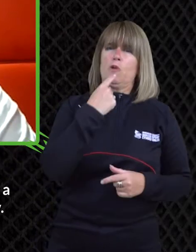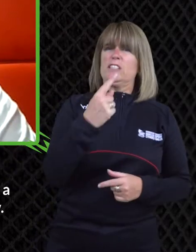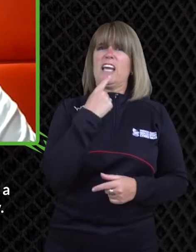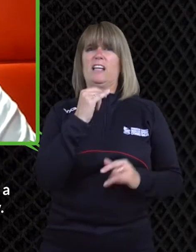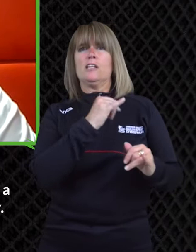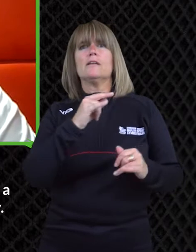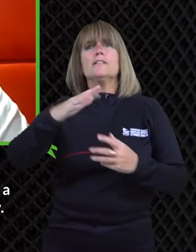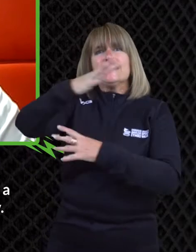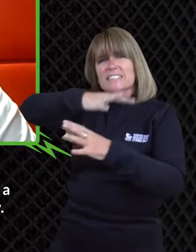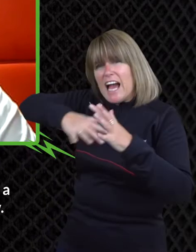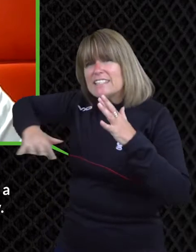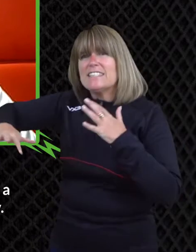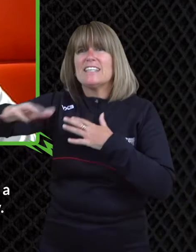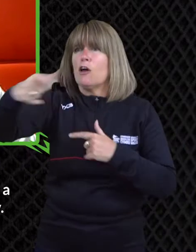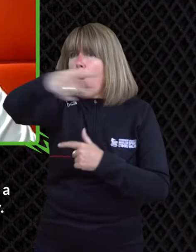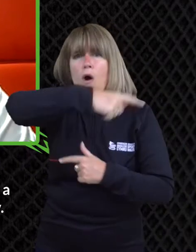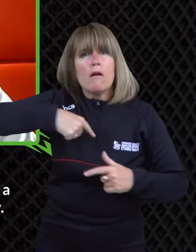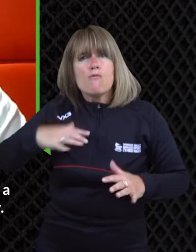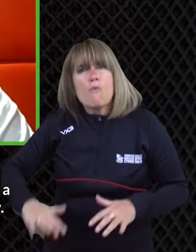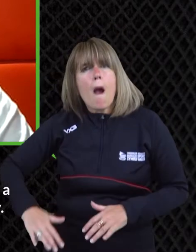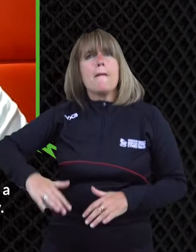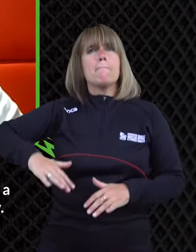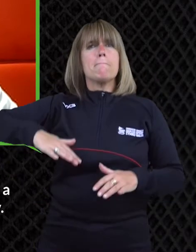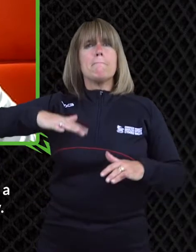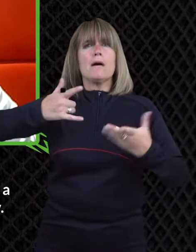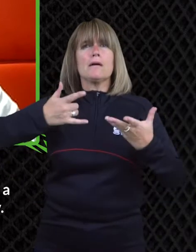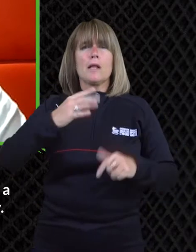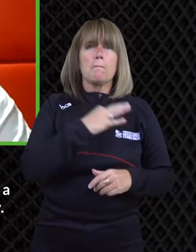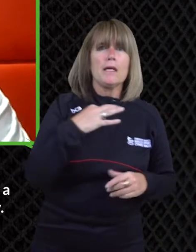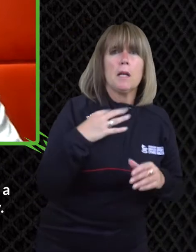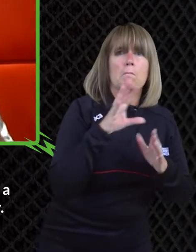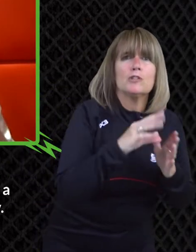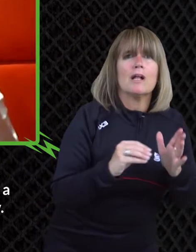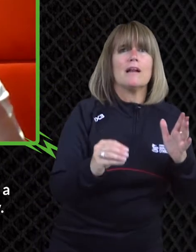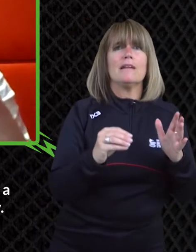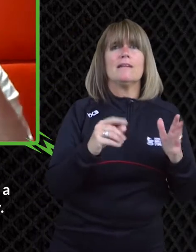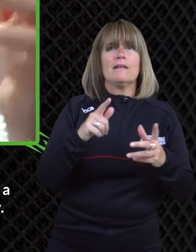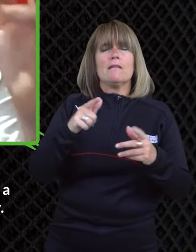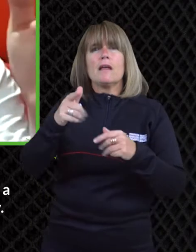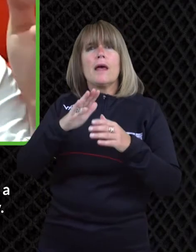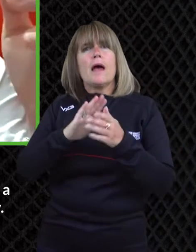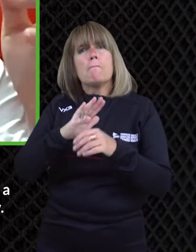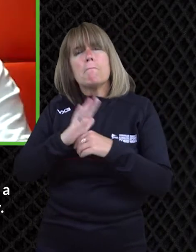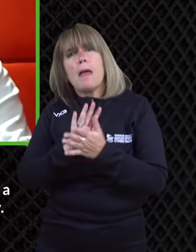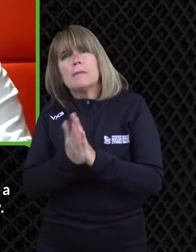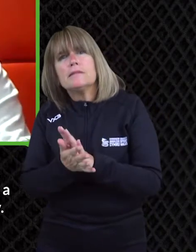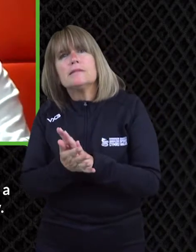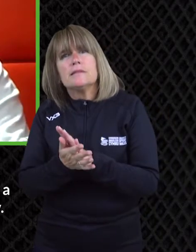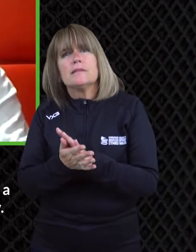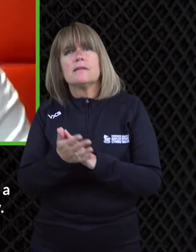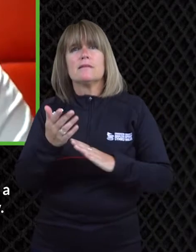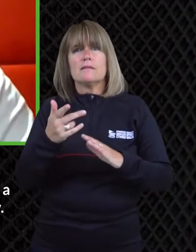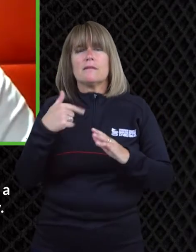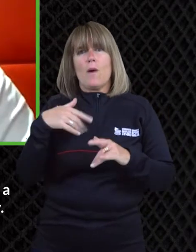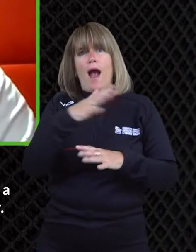um it's that you know we're not we're not talking in the this is constant debate with the medical model